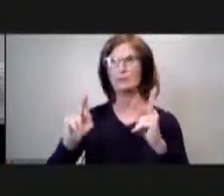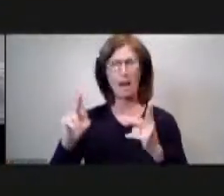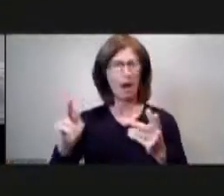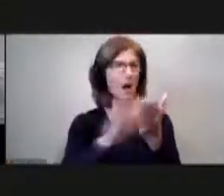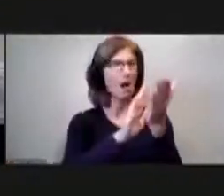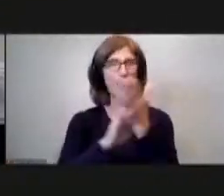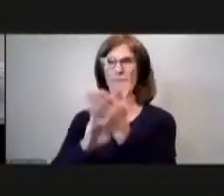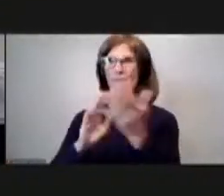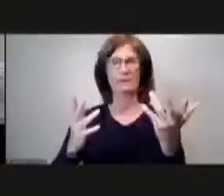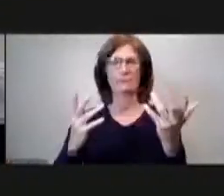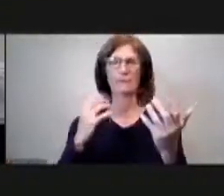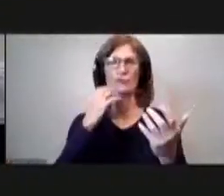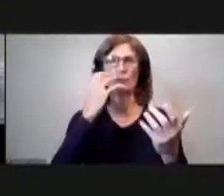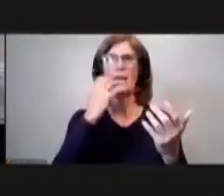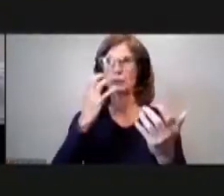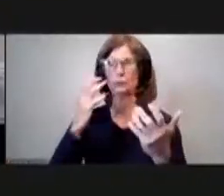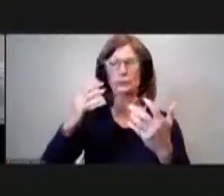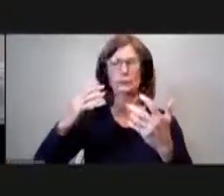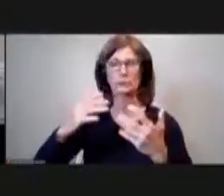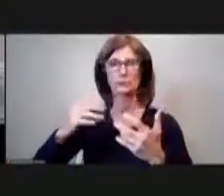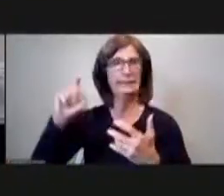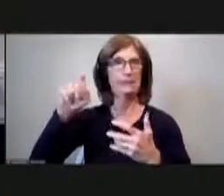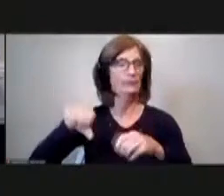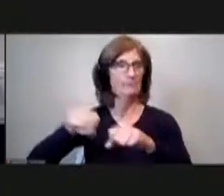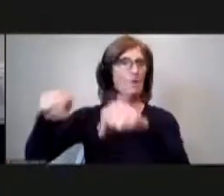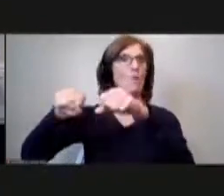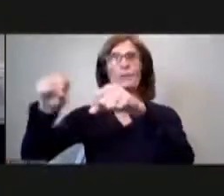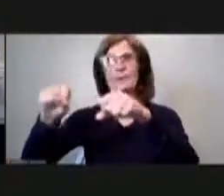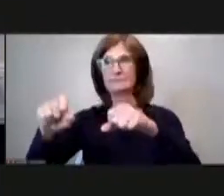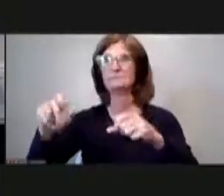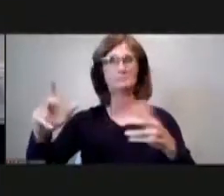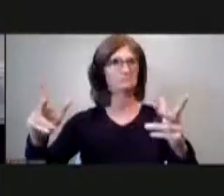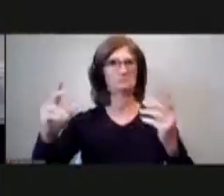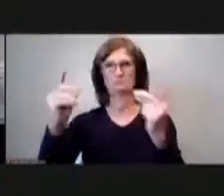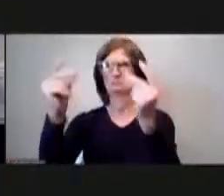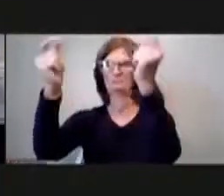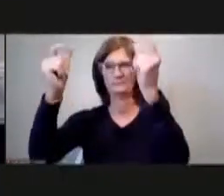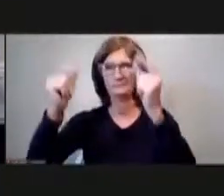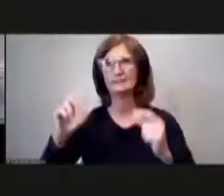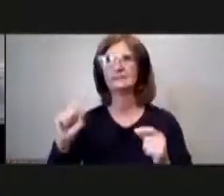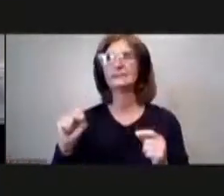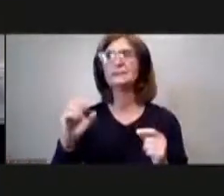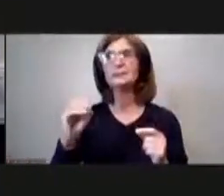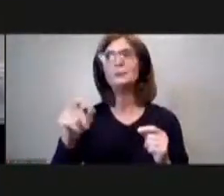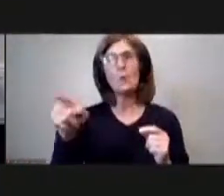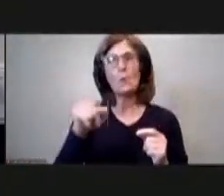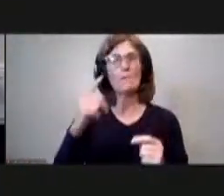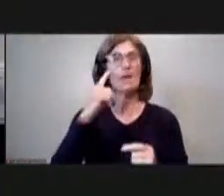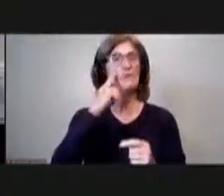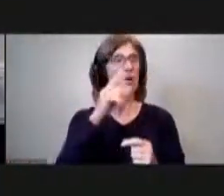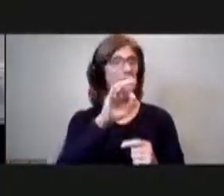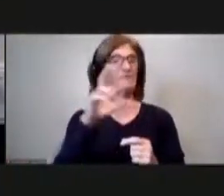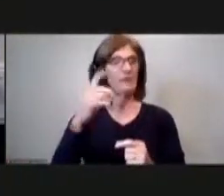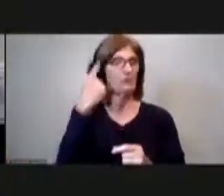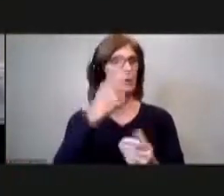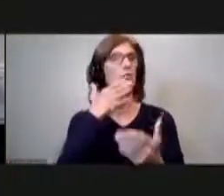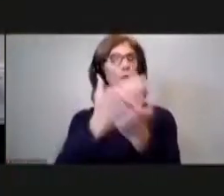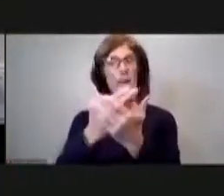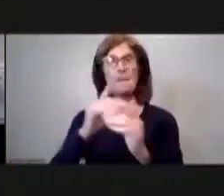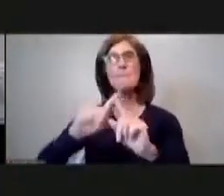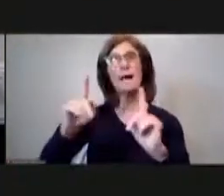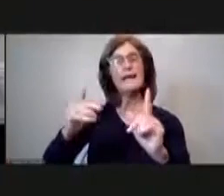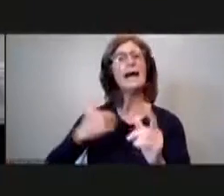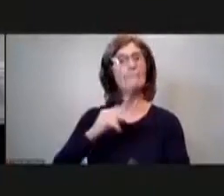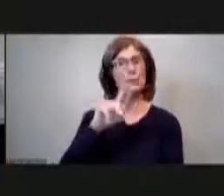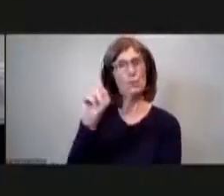the grass was too high or you know um so so no it was no problems um i thought the fields were great my question is this uh